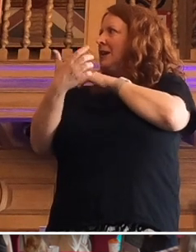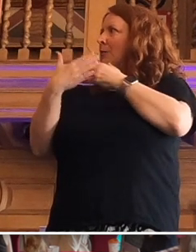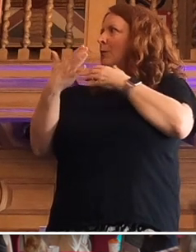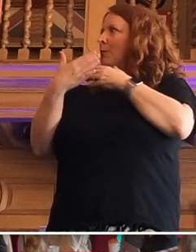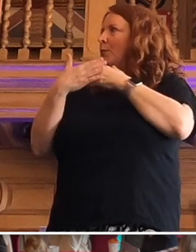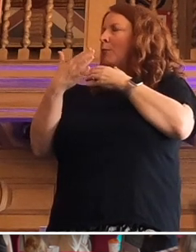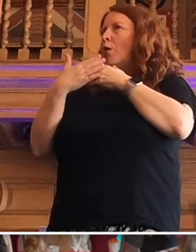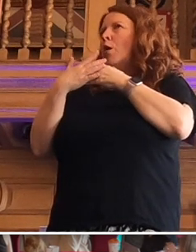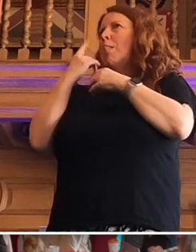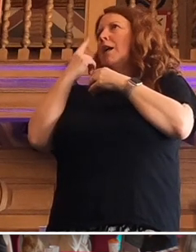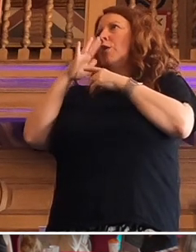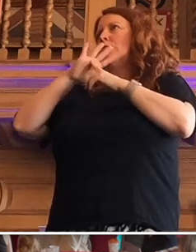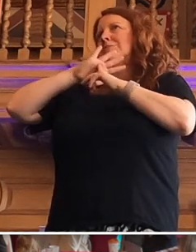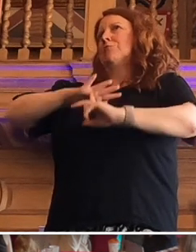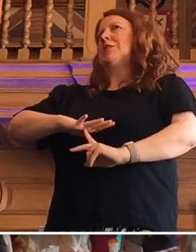of depression.